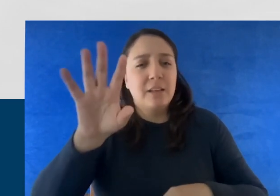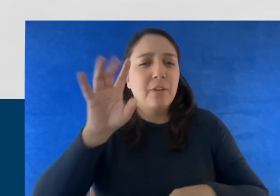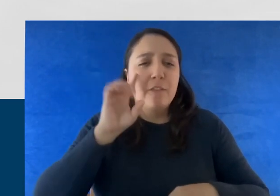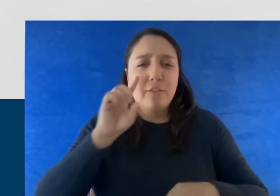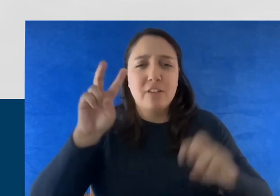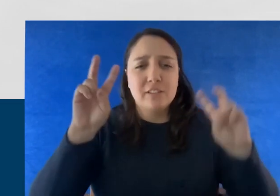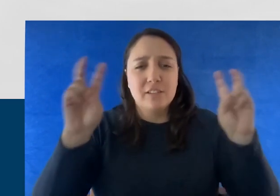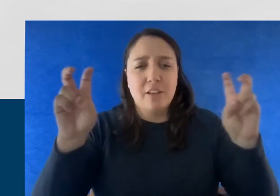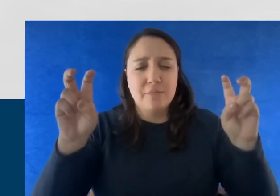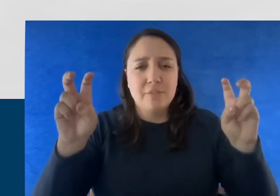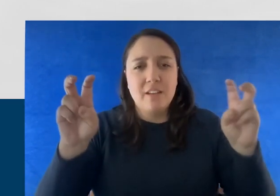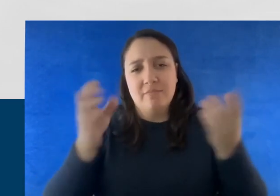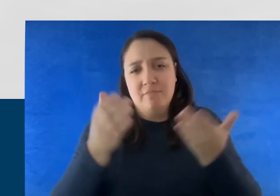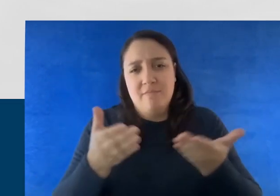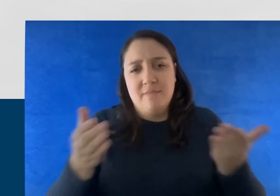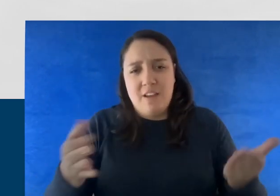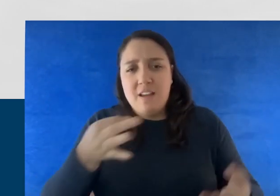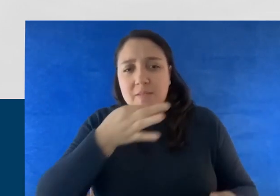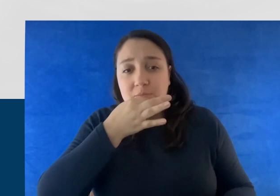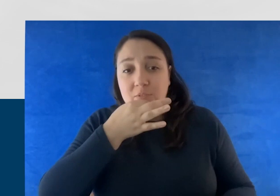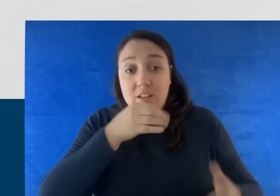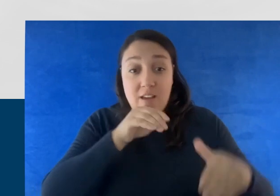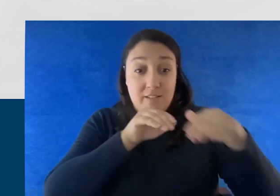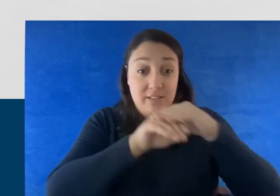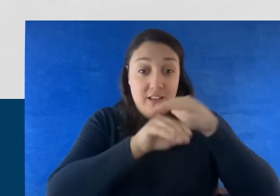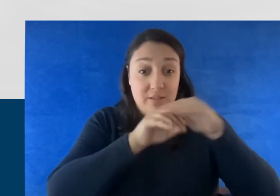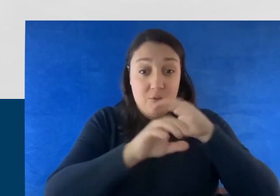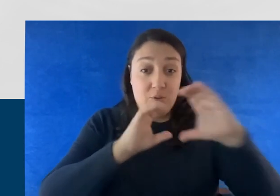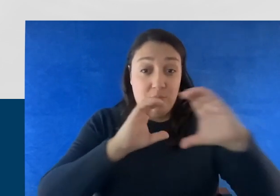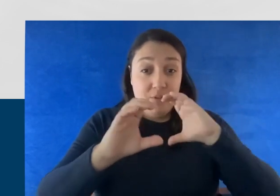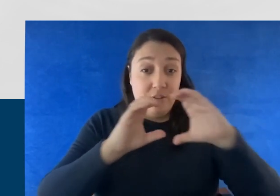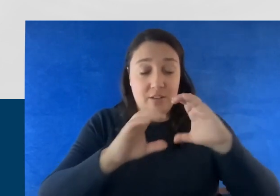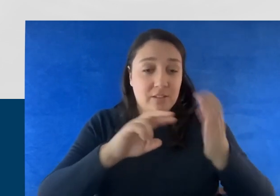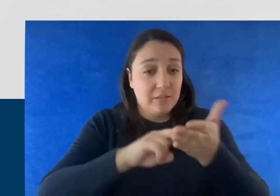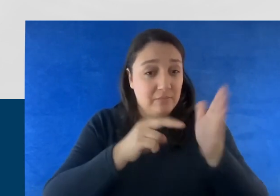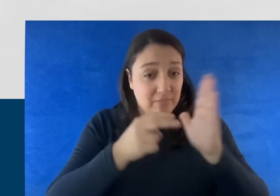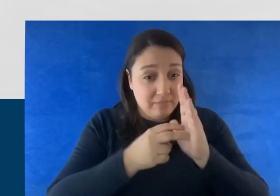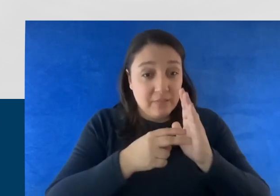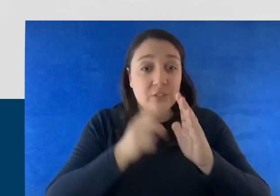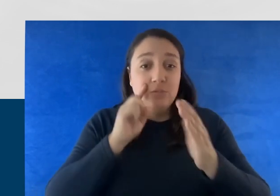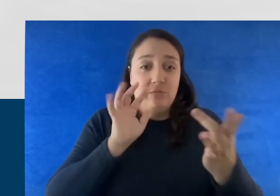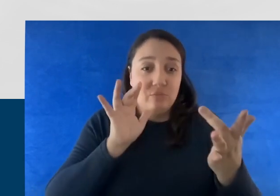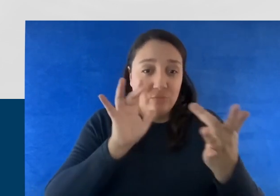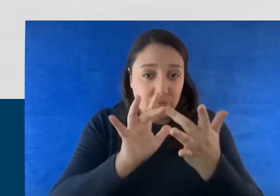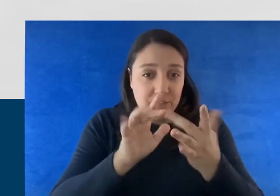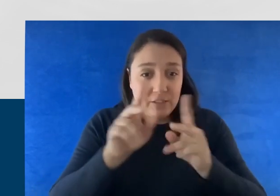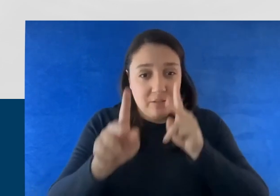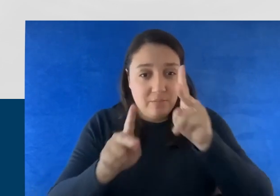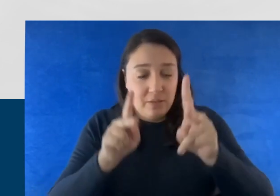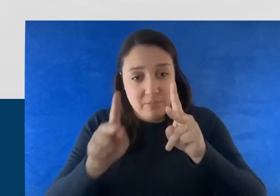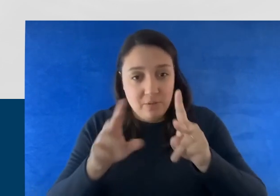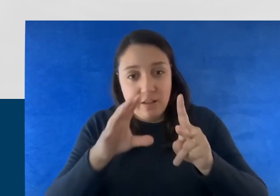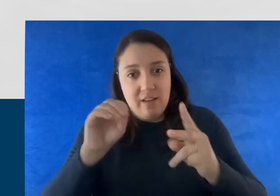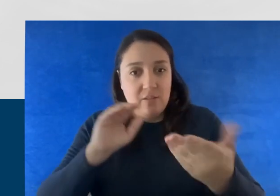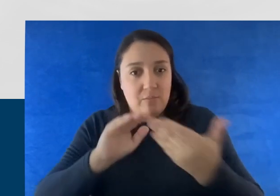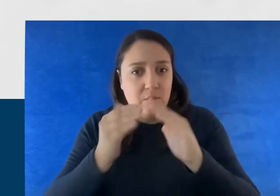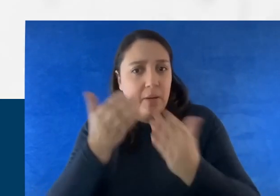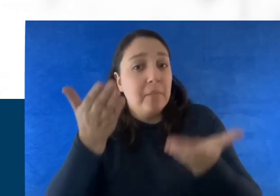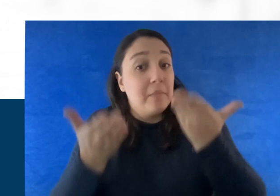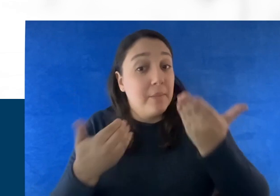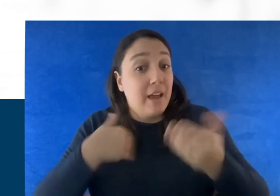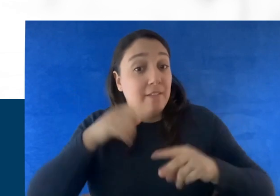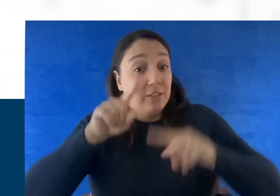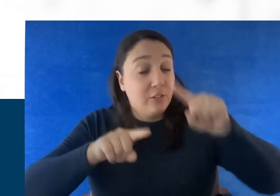Accessible communication means using multiple ways to reach people and communities that may have diverse language or communication